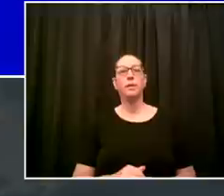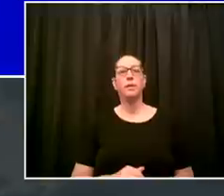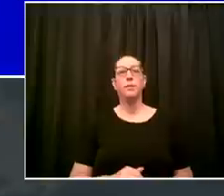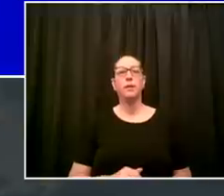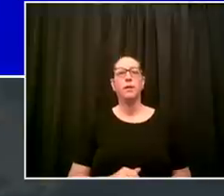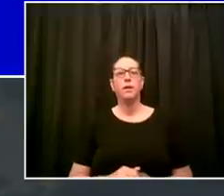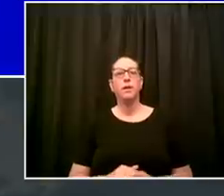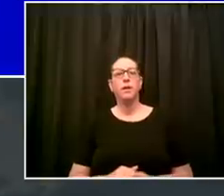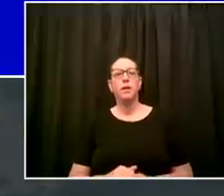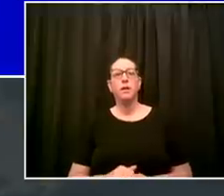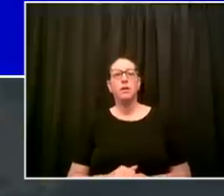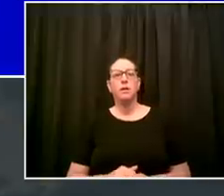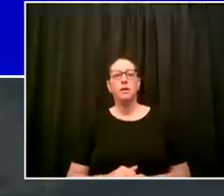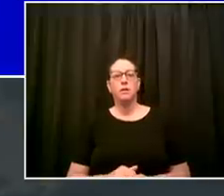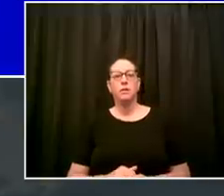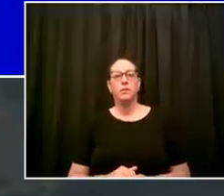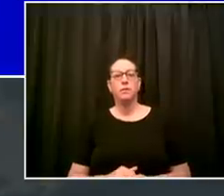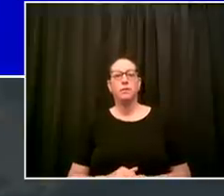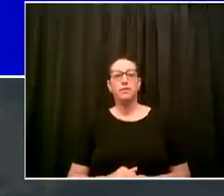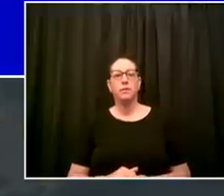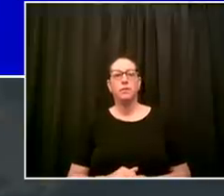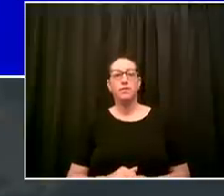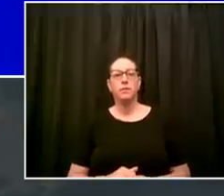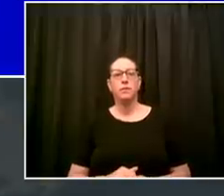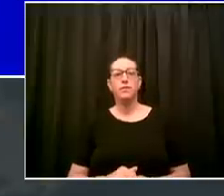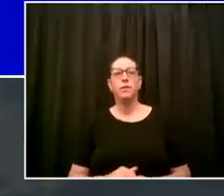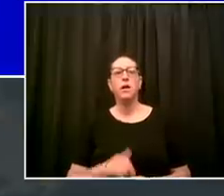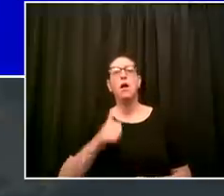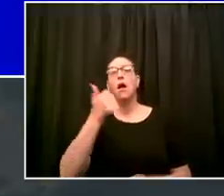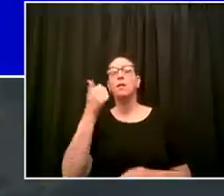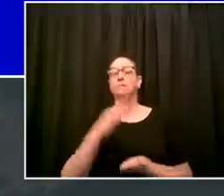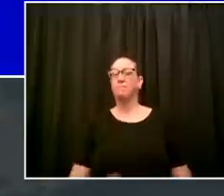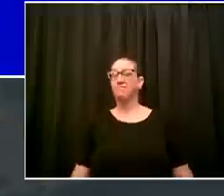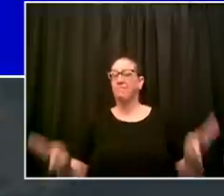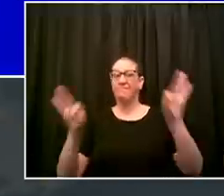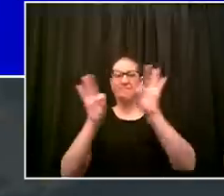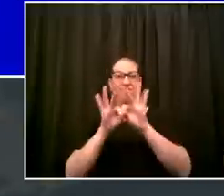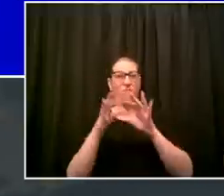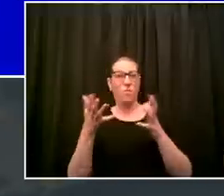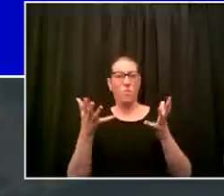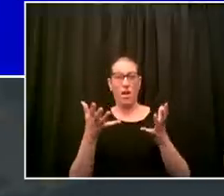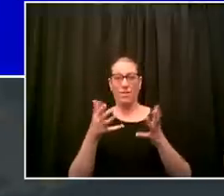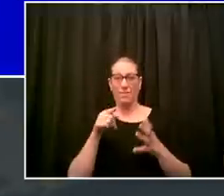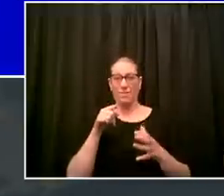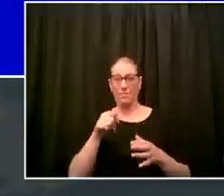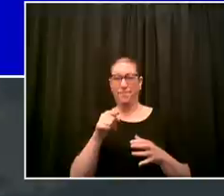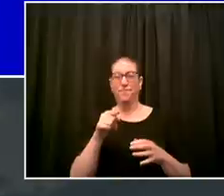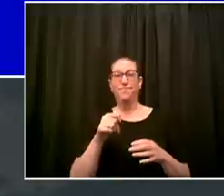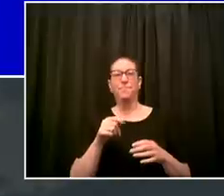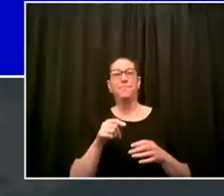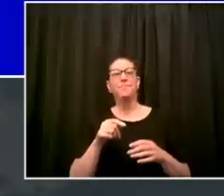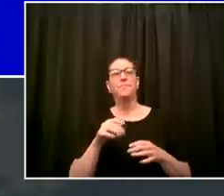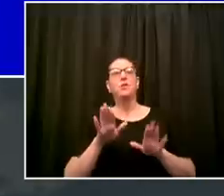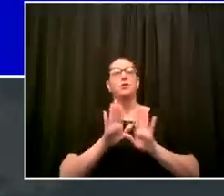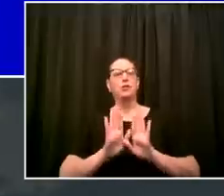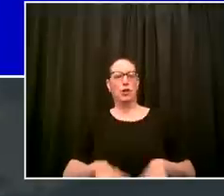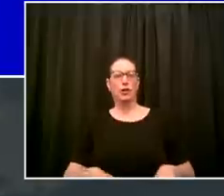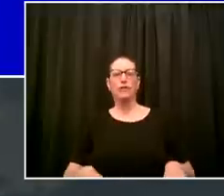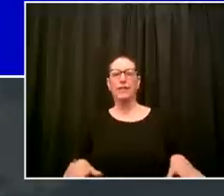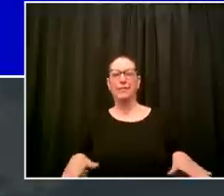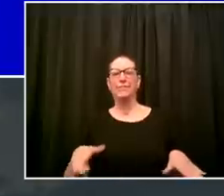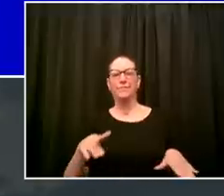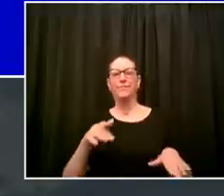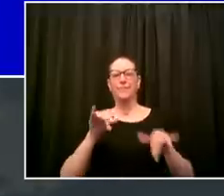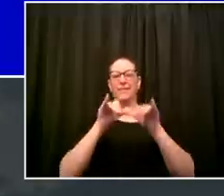and it is a very sober and painful topic because it involves a threat to our children i say every time i speak as a parent